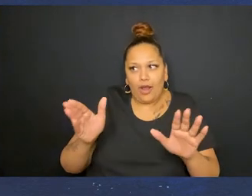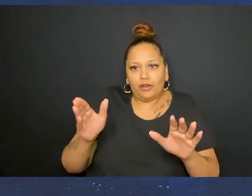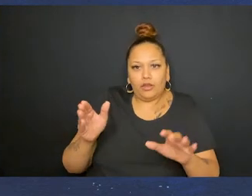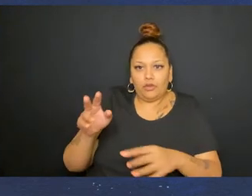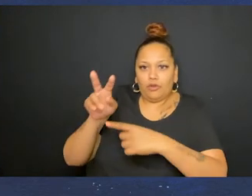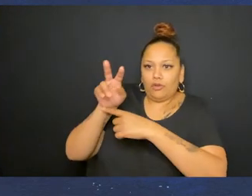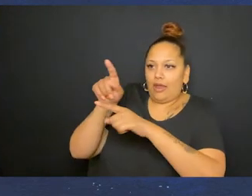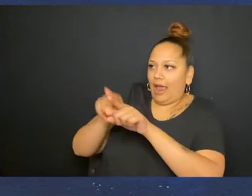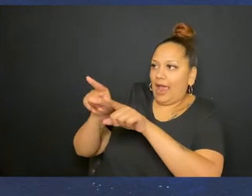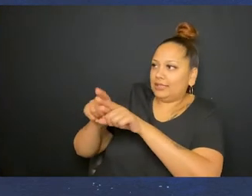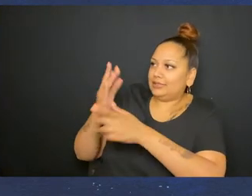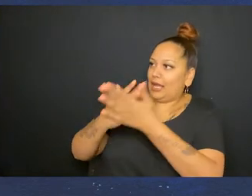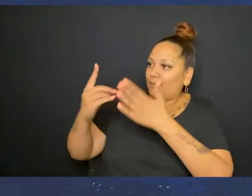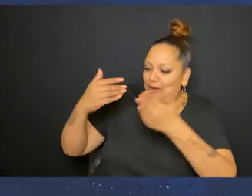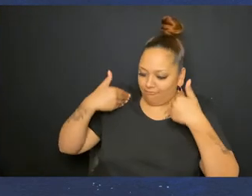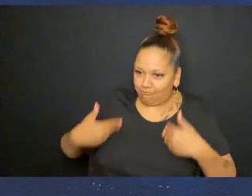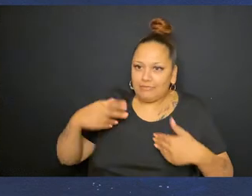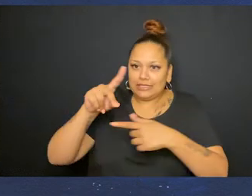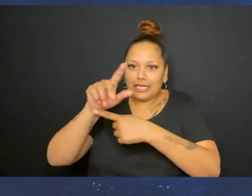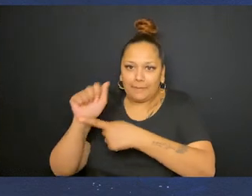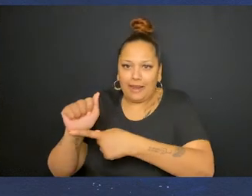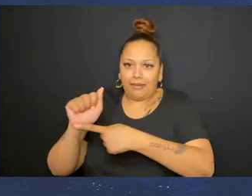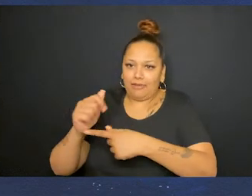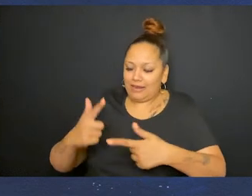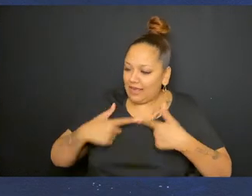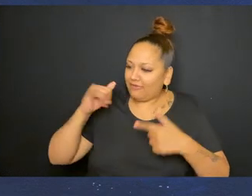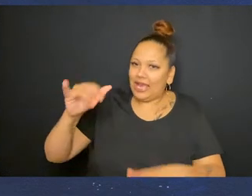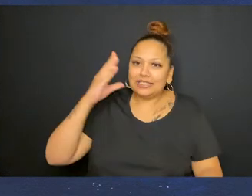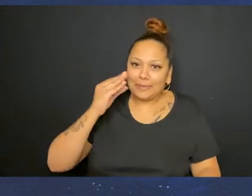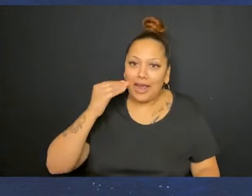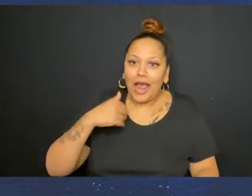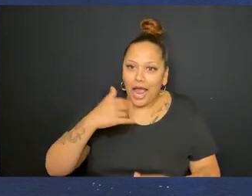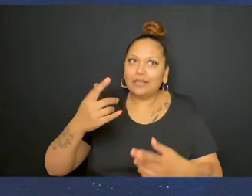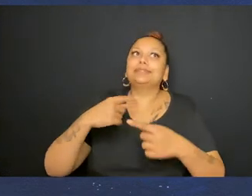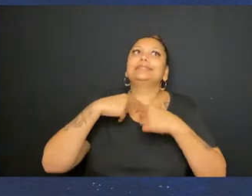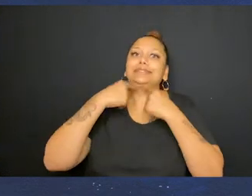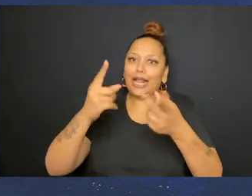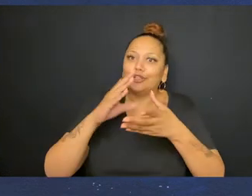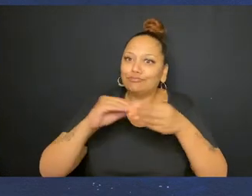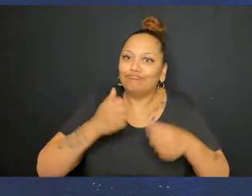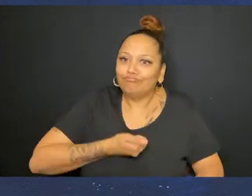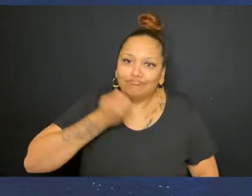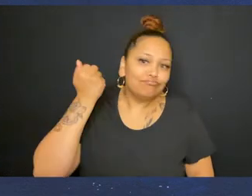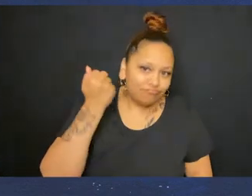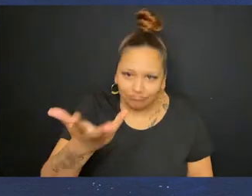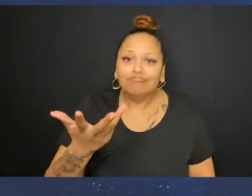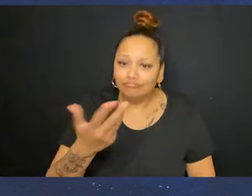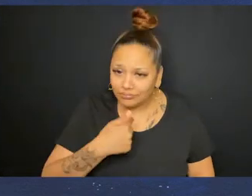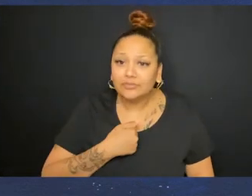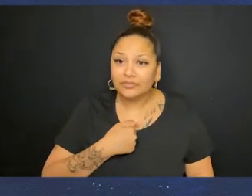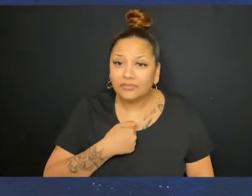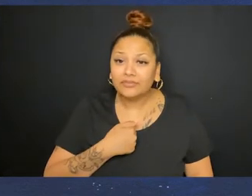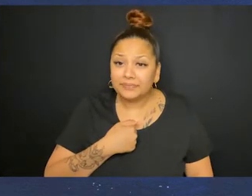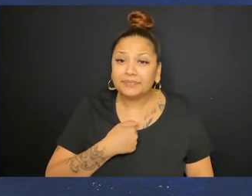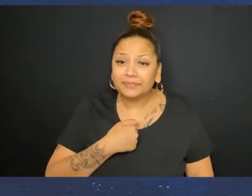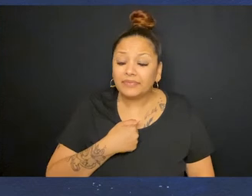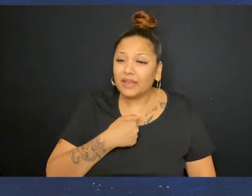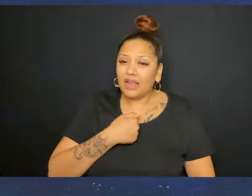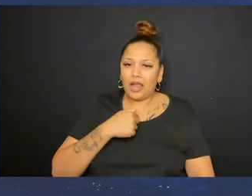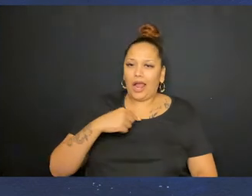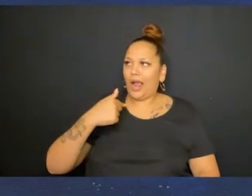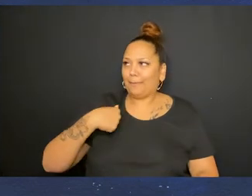way things are going, as someone who is disabled, who is living this experience, I can tell you firsthand